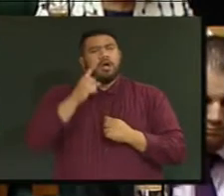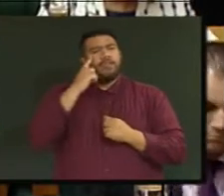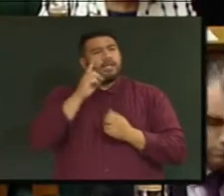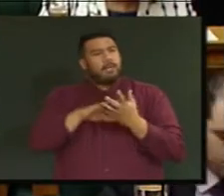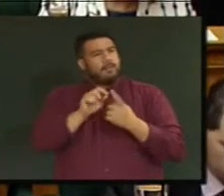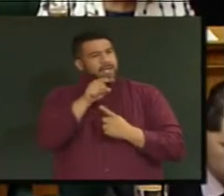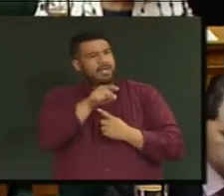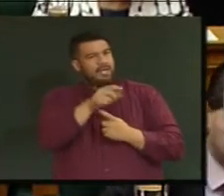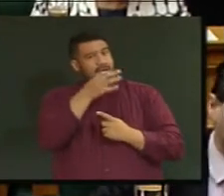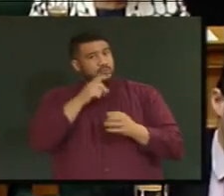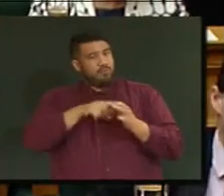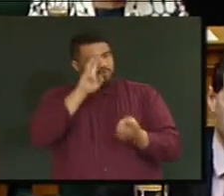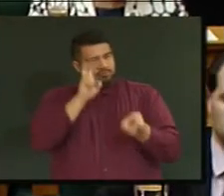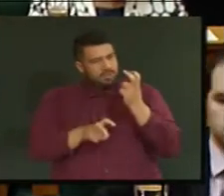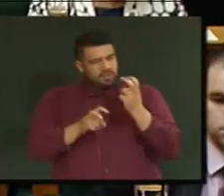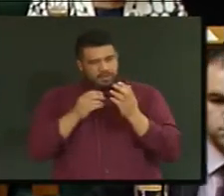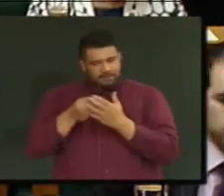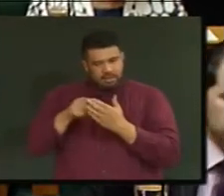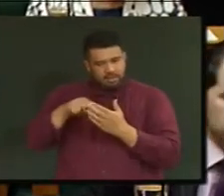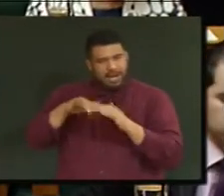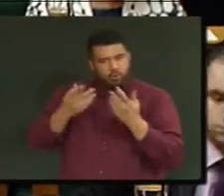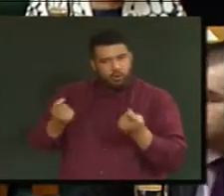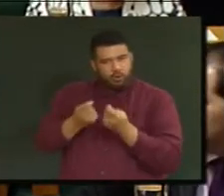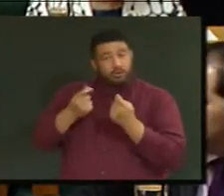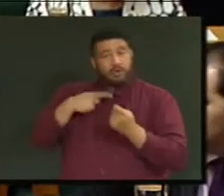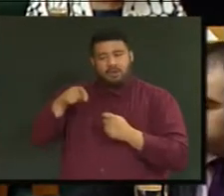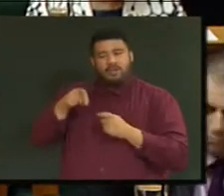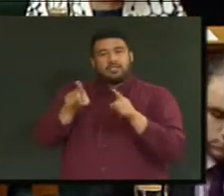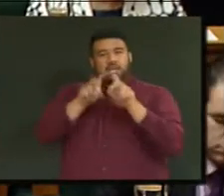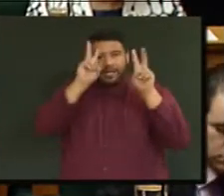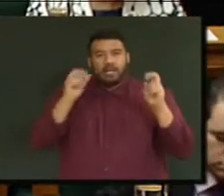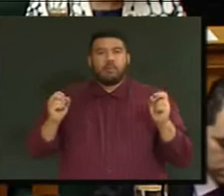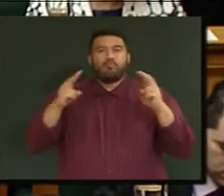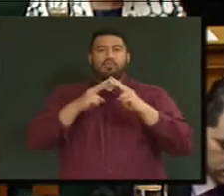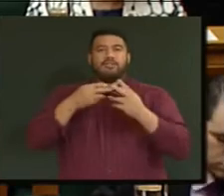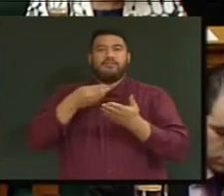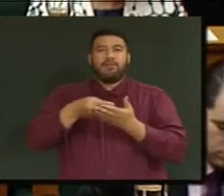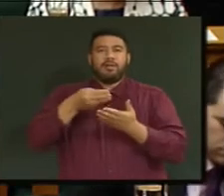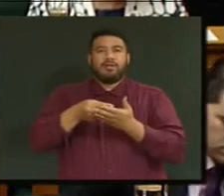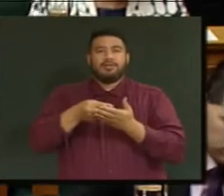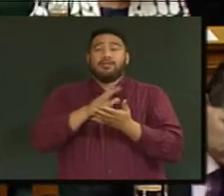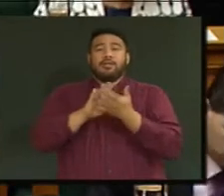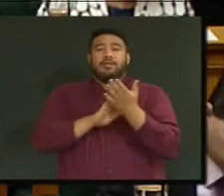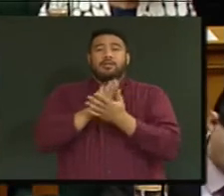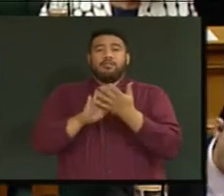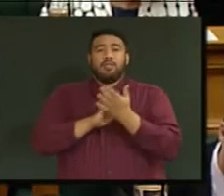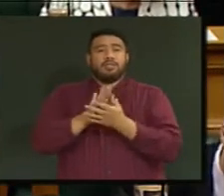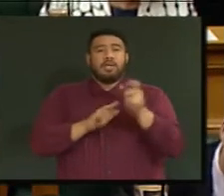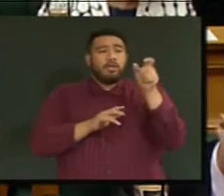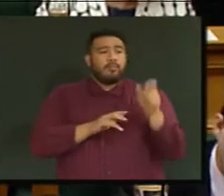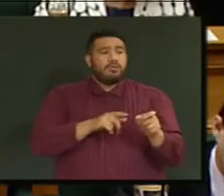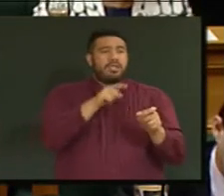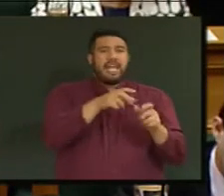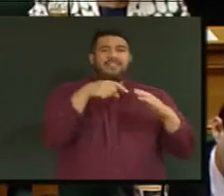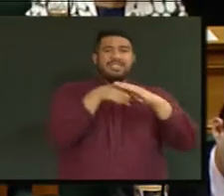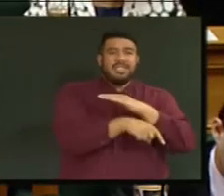how the fund works. It is a form of bridging finance to help debt-constrained